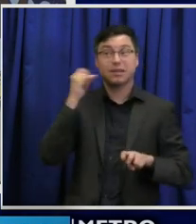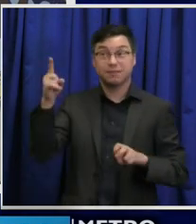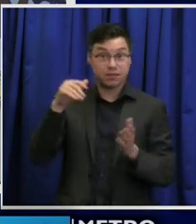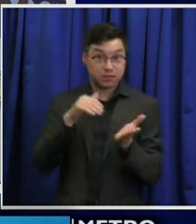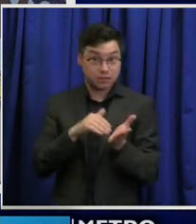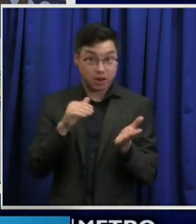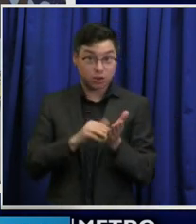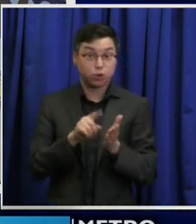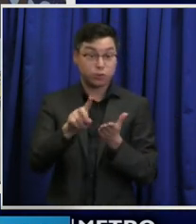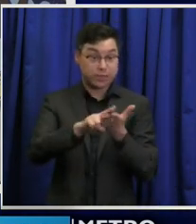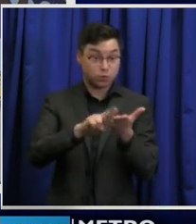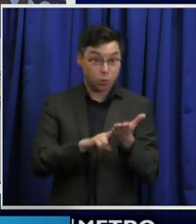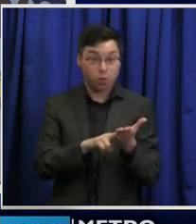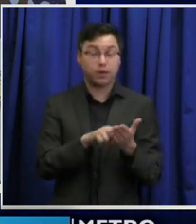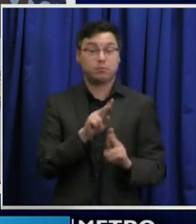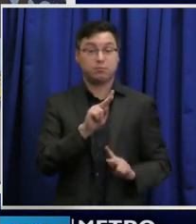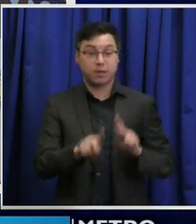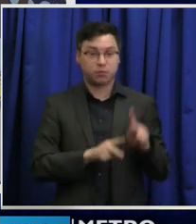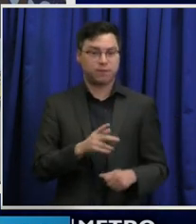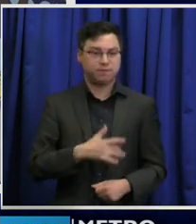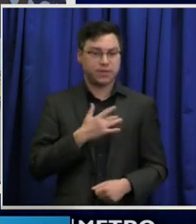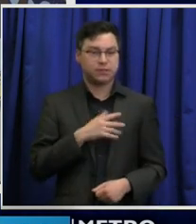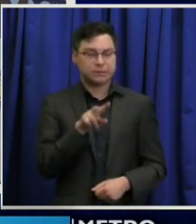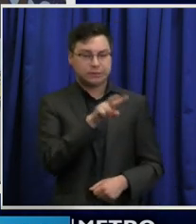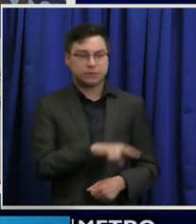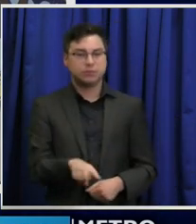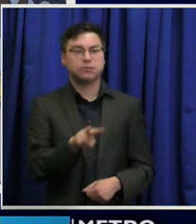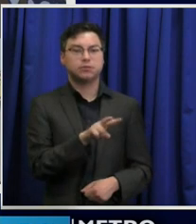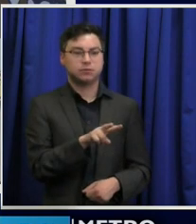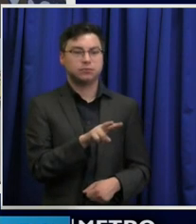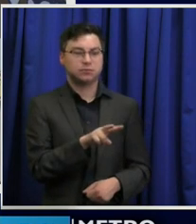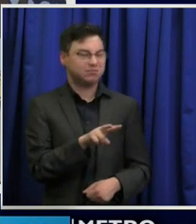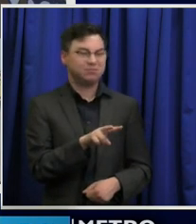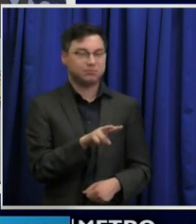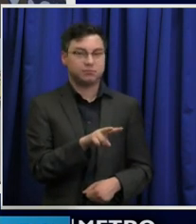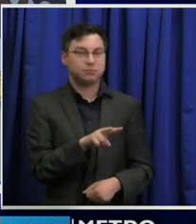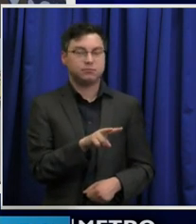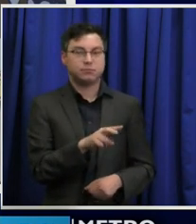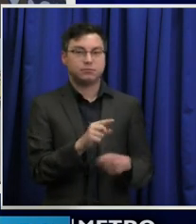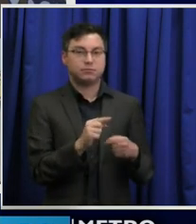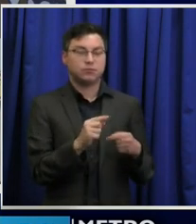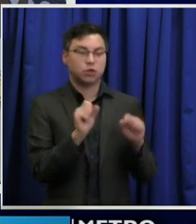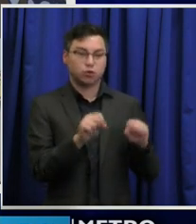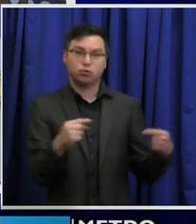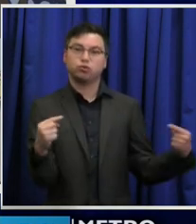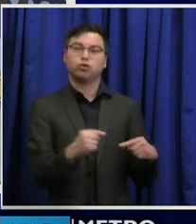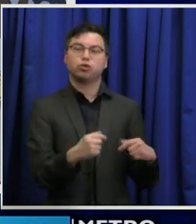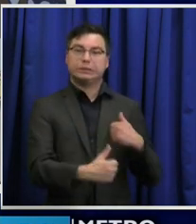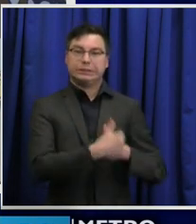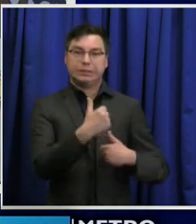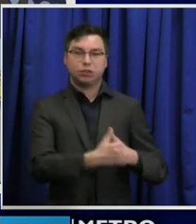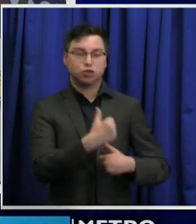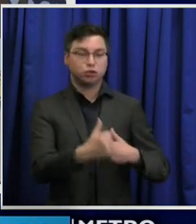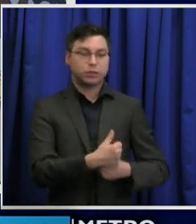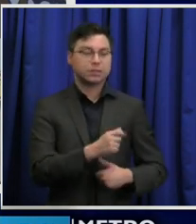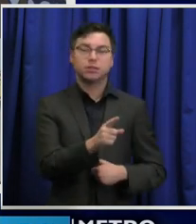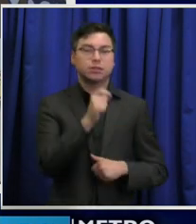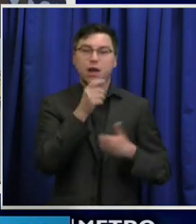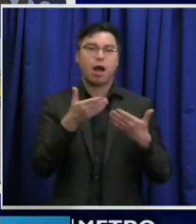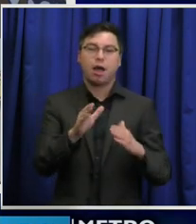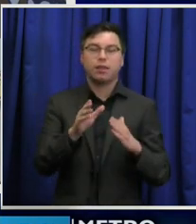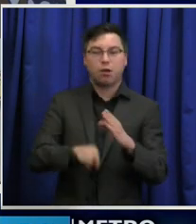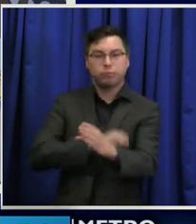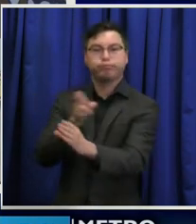is enrolling people in the study feel that for any reason you'll put yourself in harm's way by participating, you will not be allowed to participate.